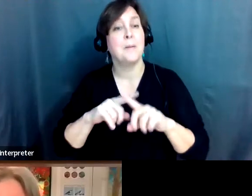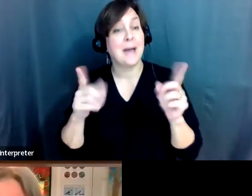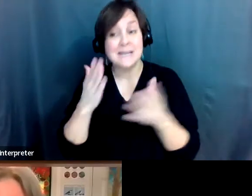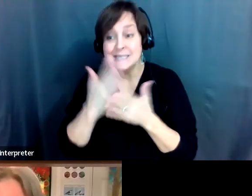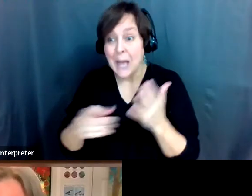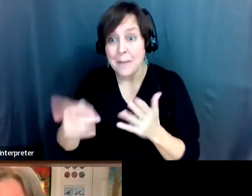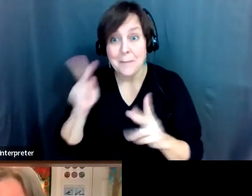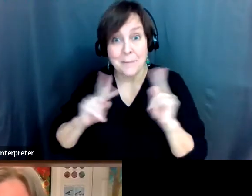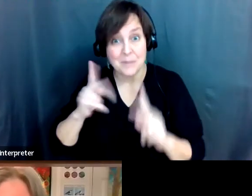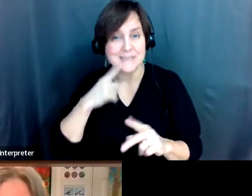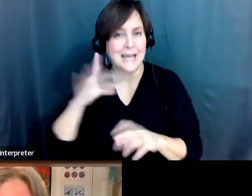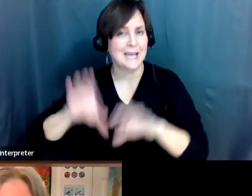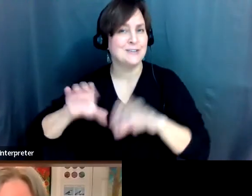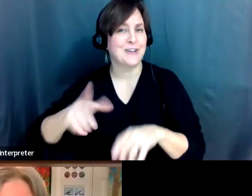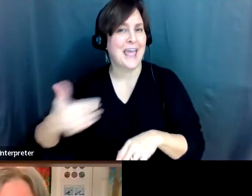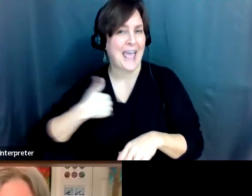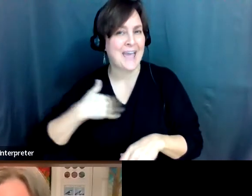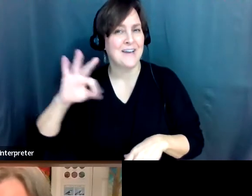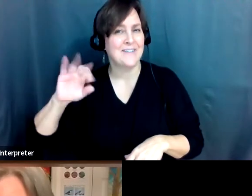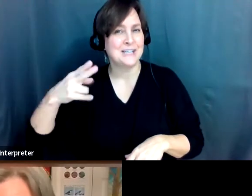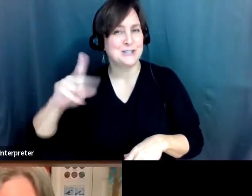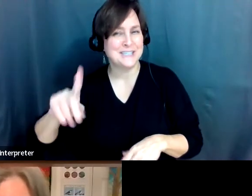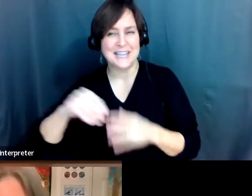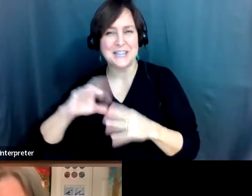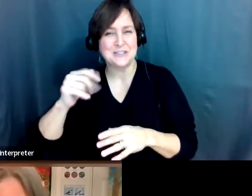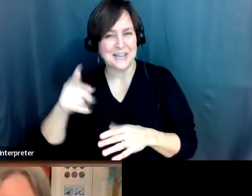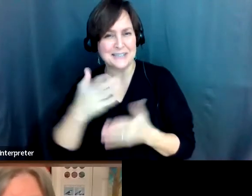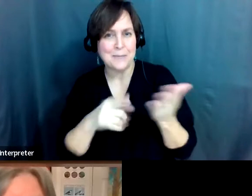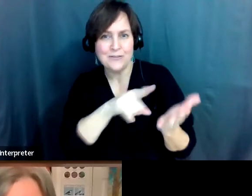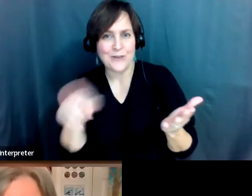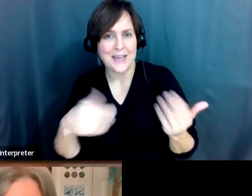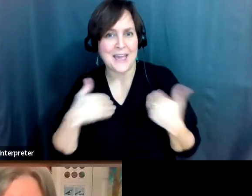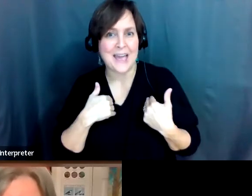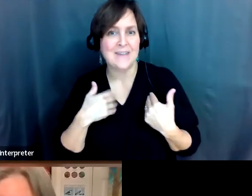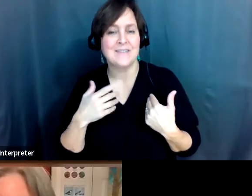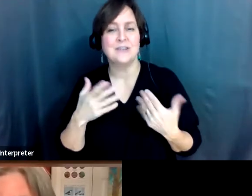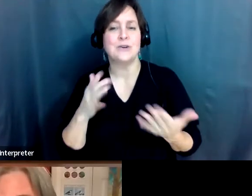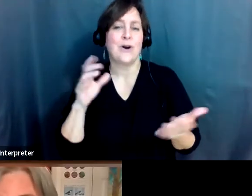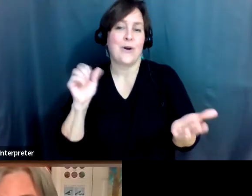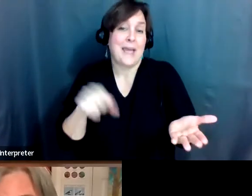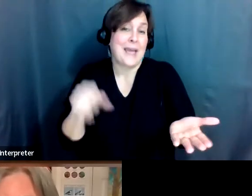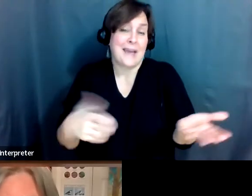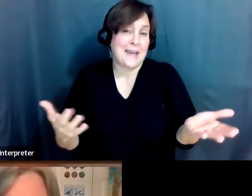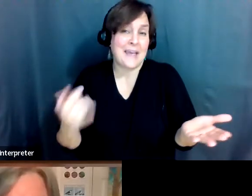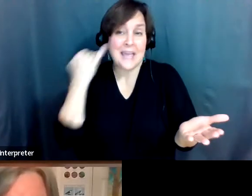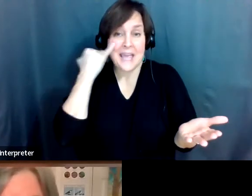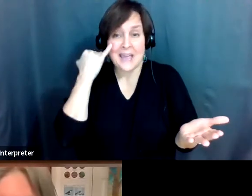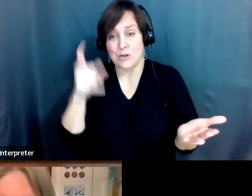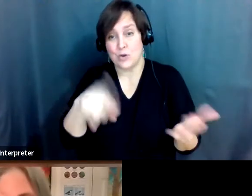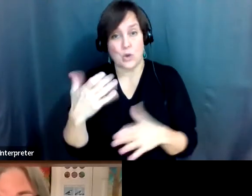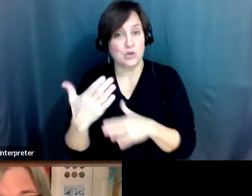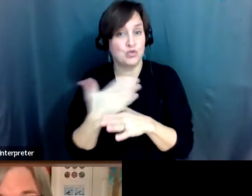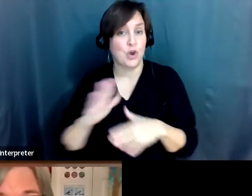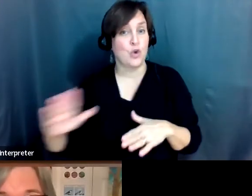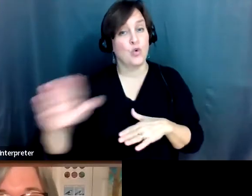couple of people also have FSHD or another kind of muscular dystrophy. So yeah, if you would like to share